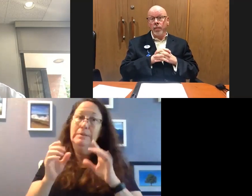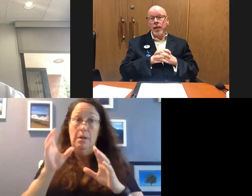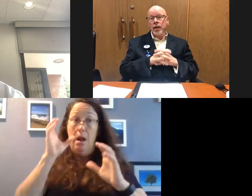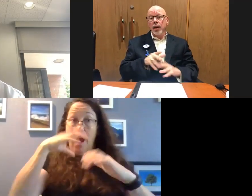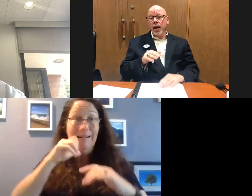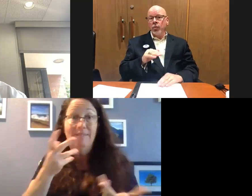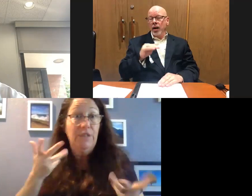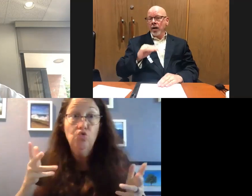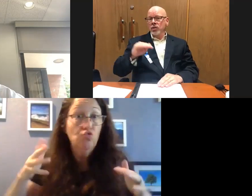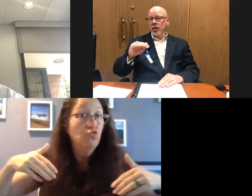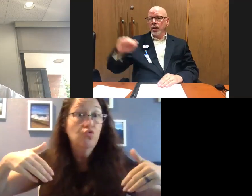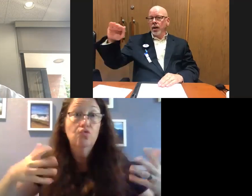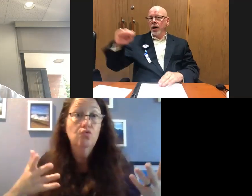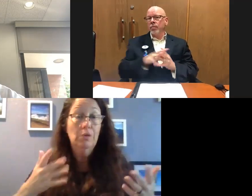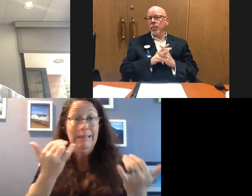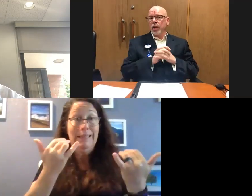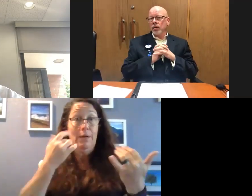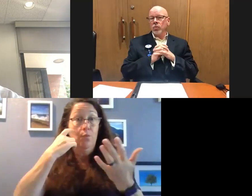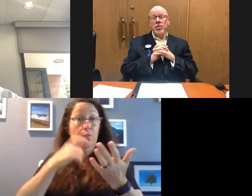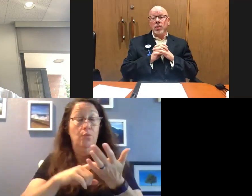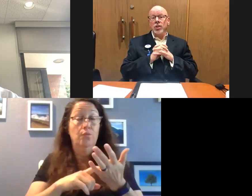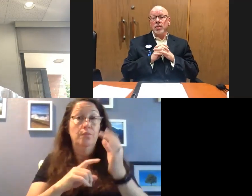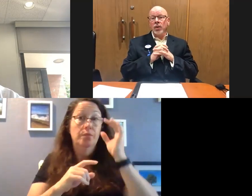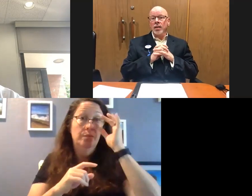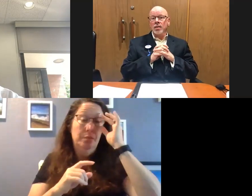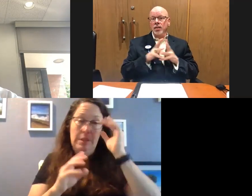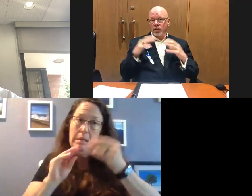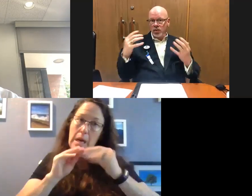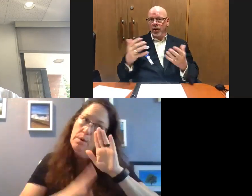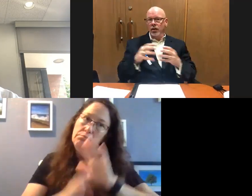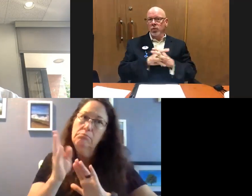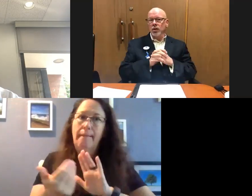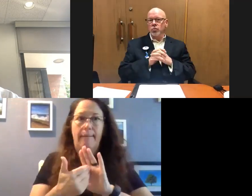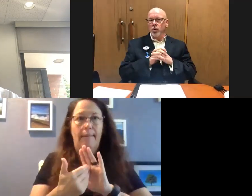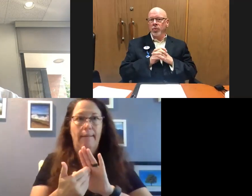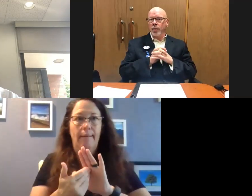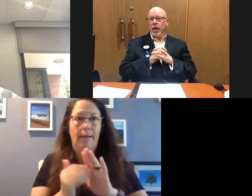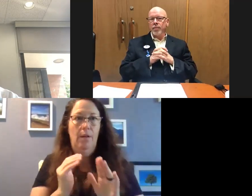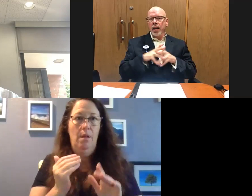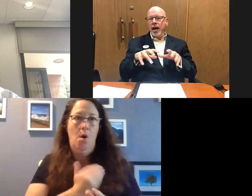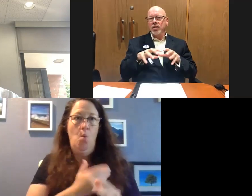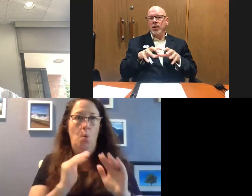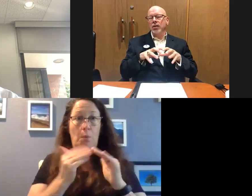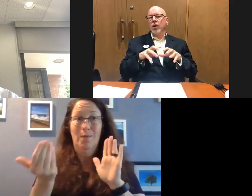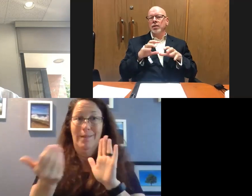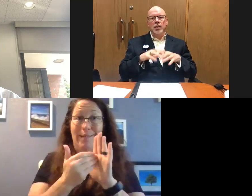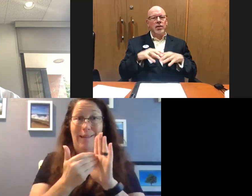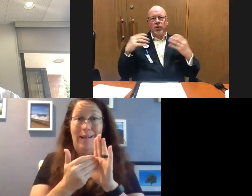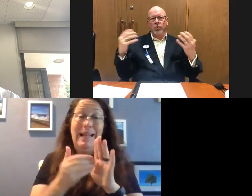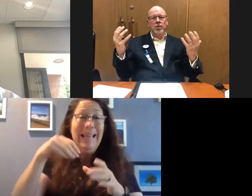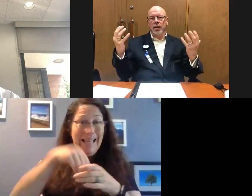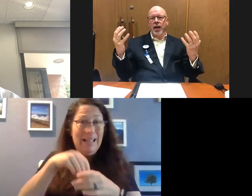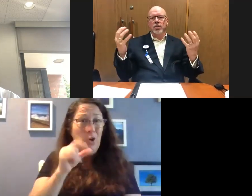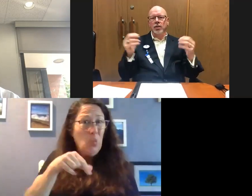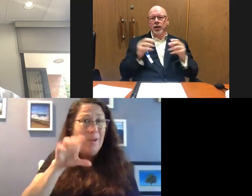over. And we're now seeing a resurgence of cases as we've seen our communities reopen up. And not just here in the Quad Cities,